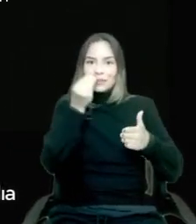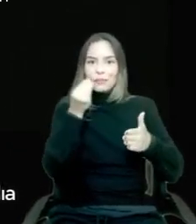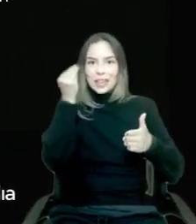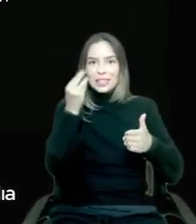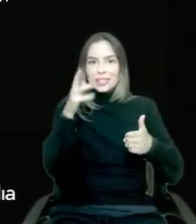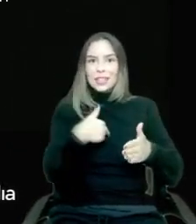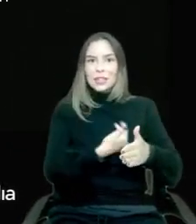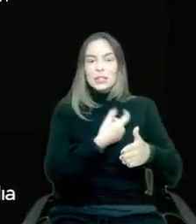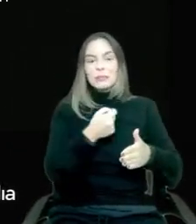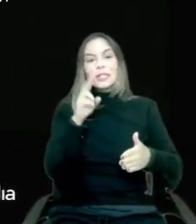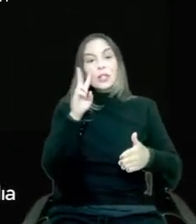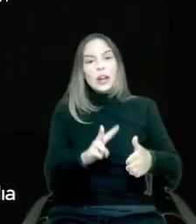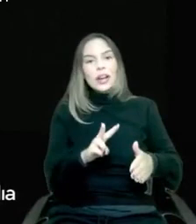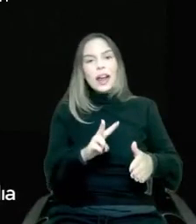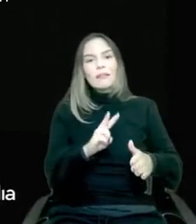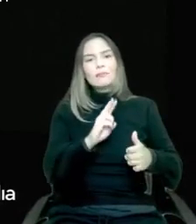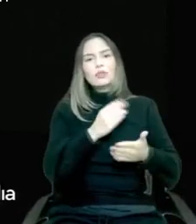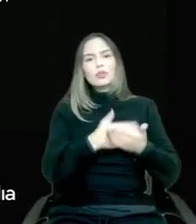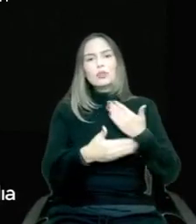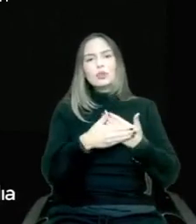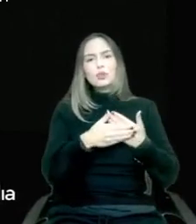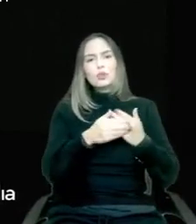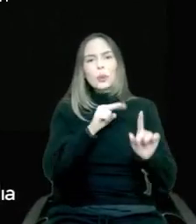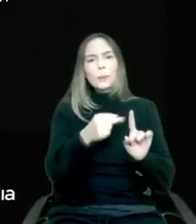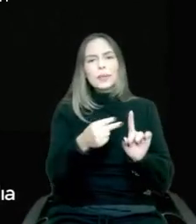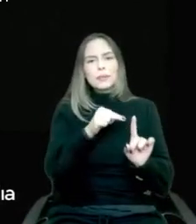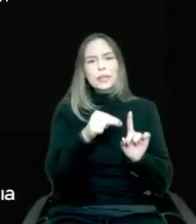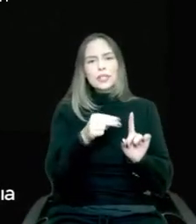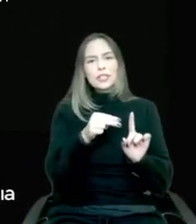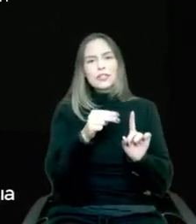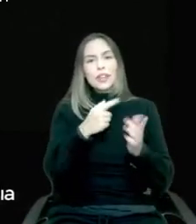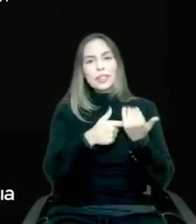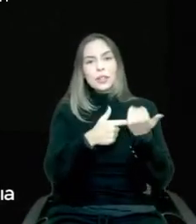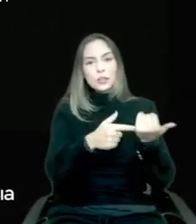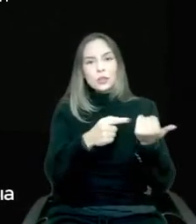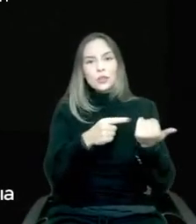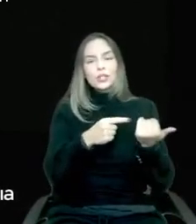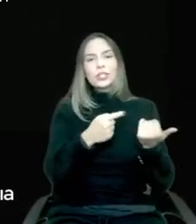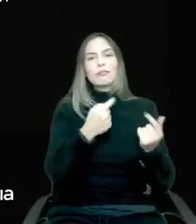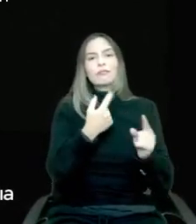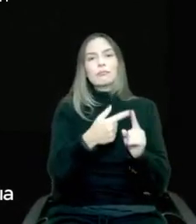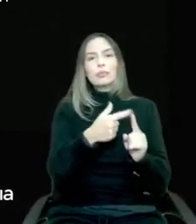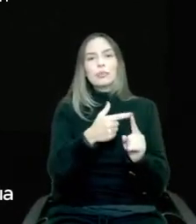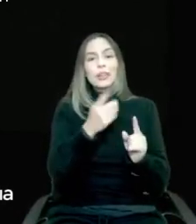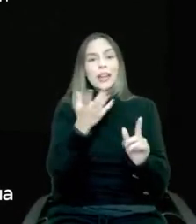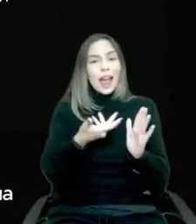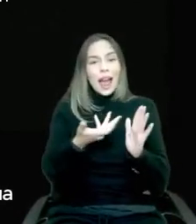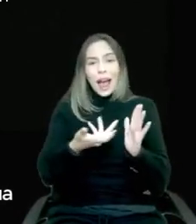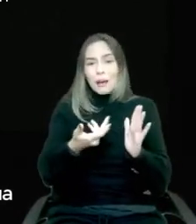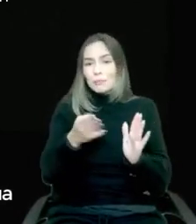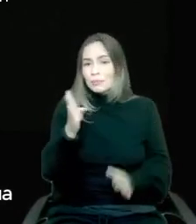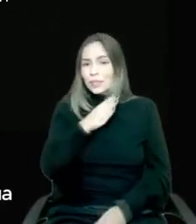everything from a technology stack on a 2, 5, and 10 because things change so rapidly in what we're doing. But we need to be prepared for that.